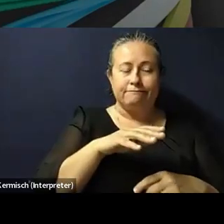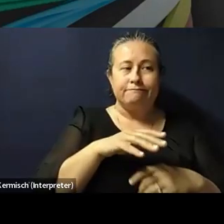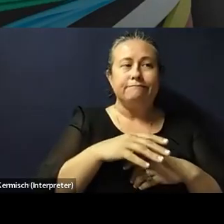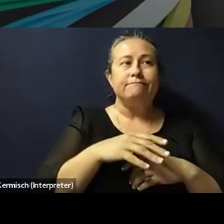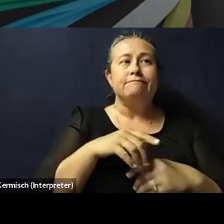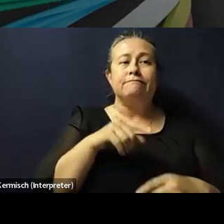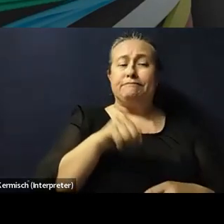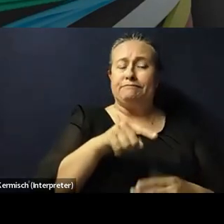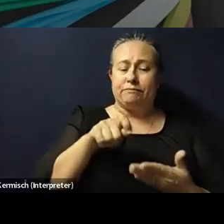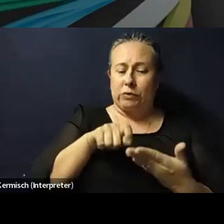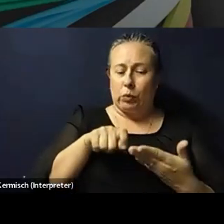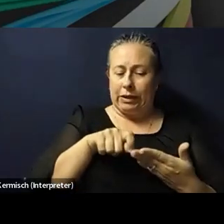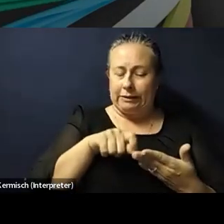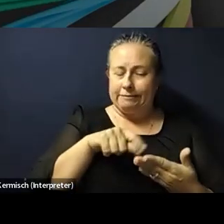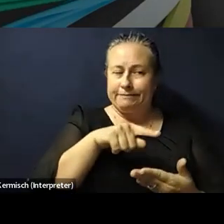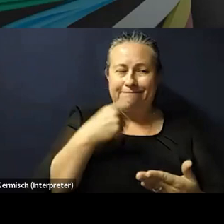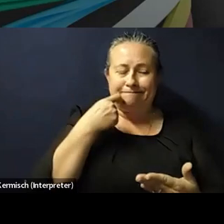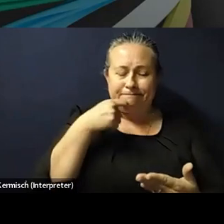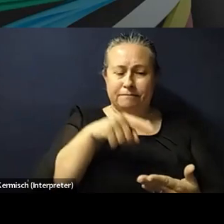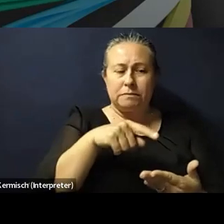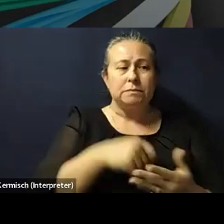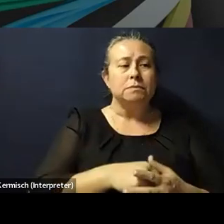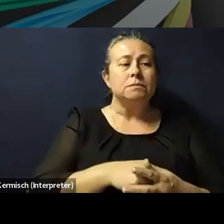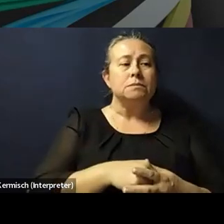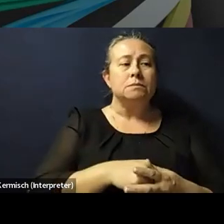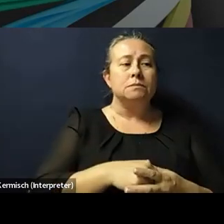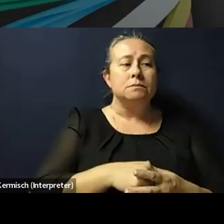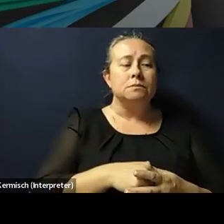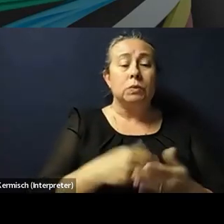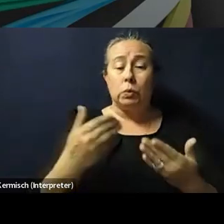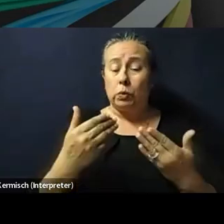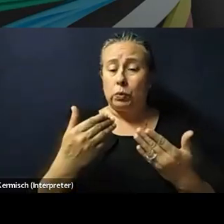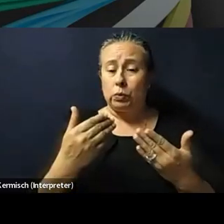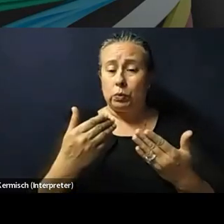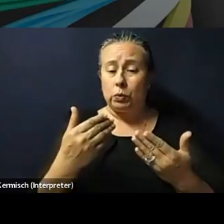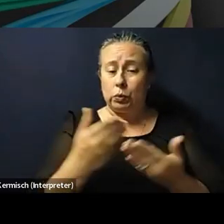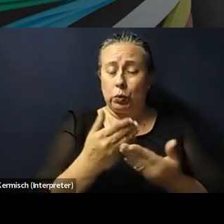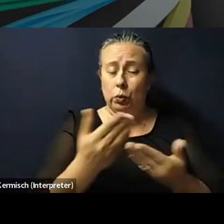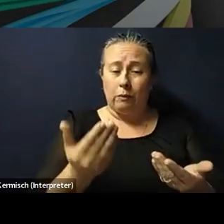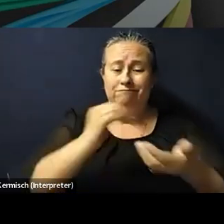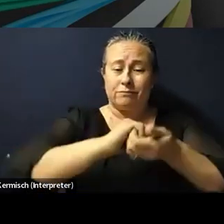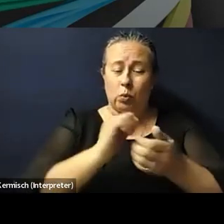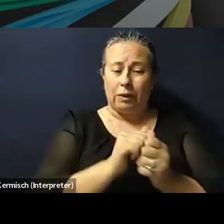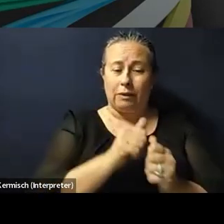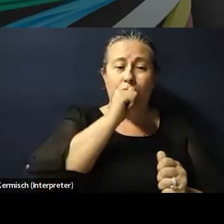has written about how new partnerships with private providers